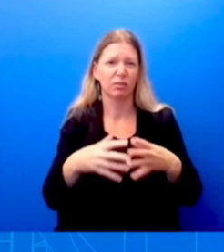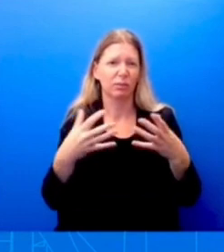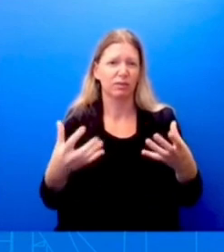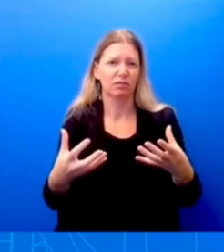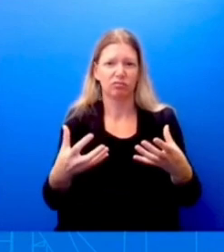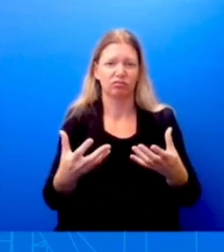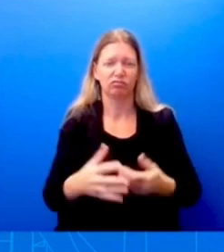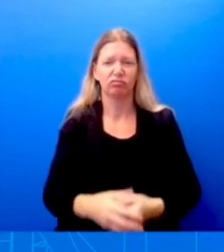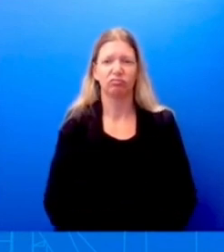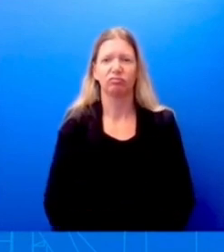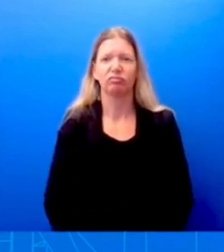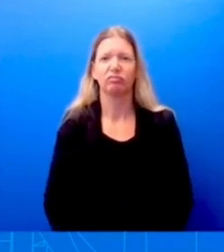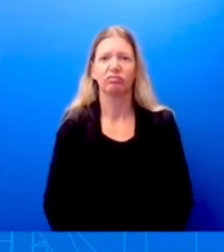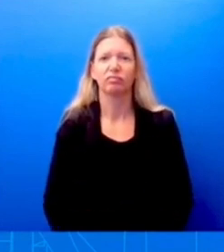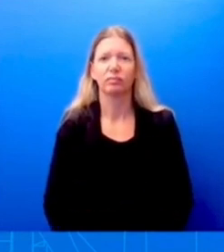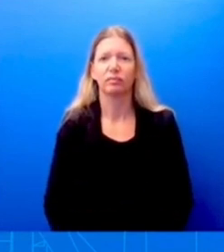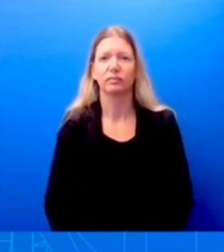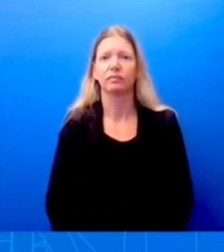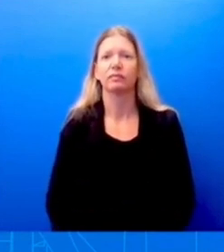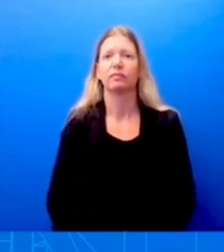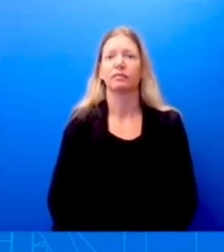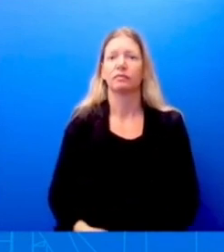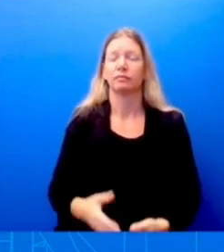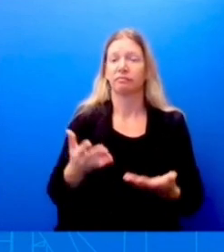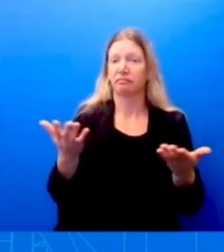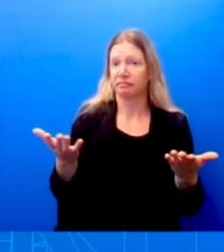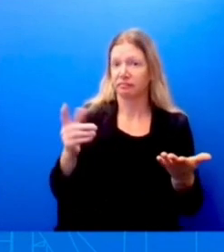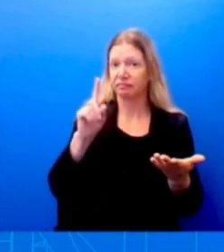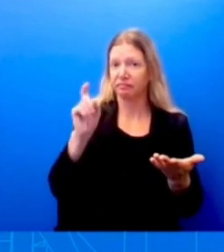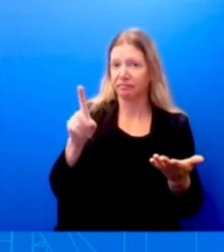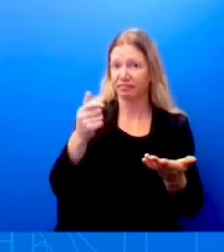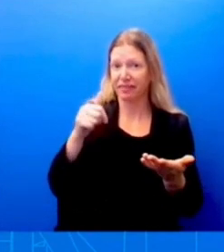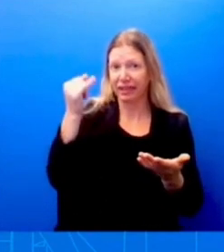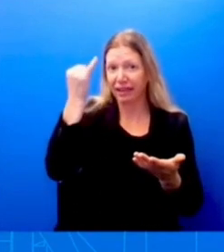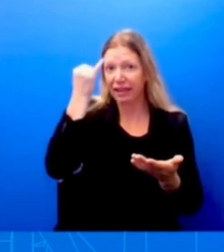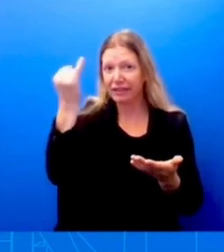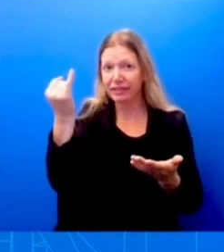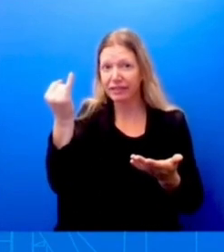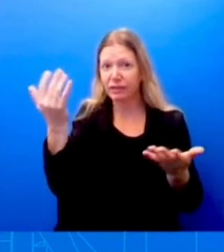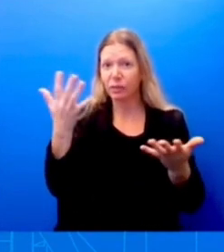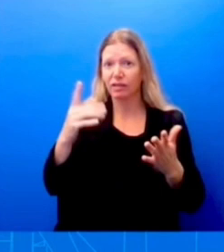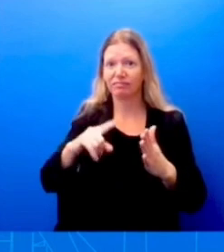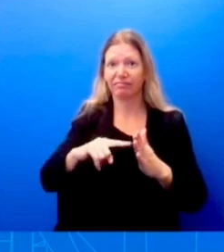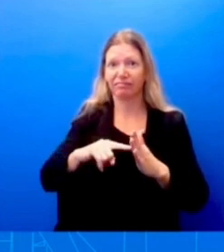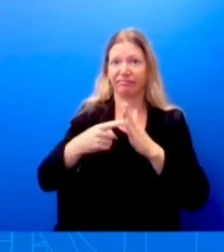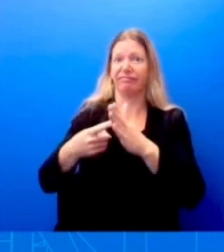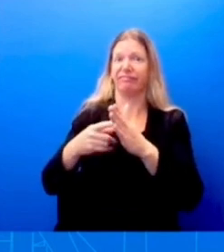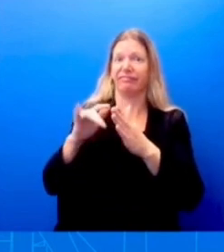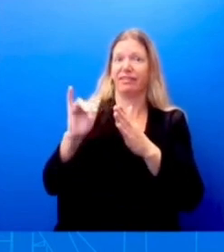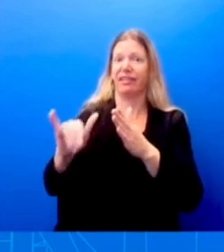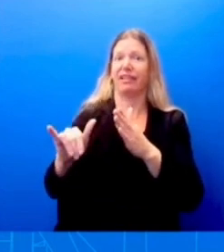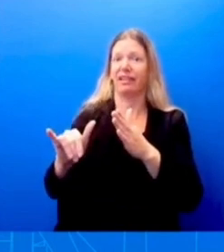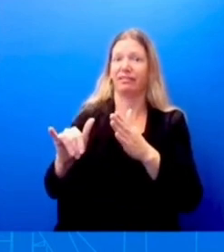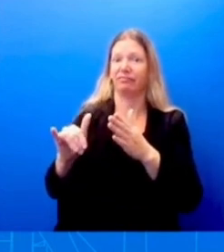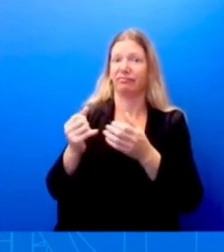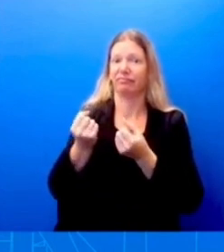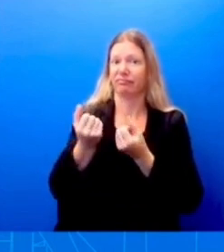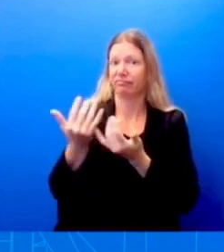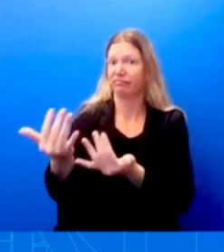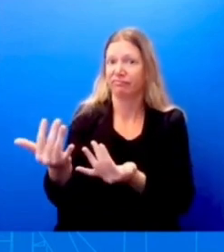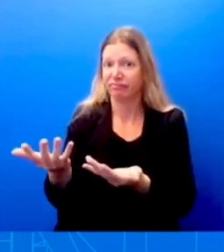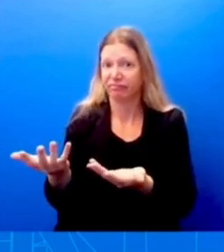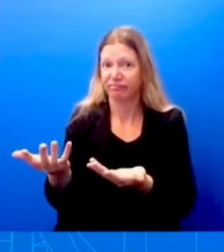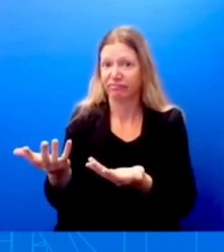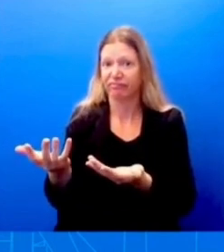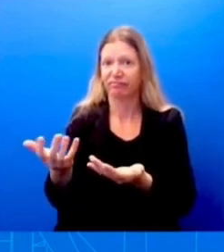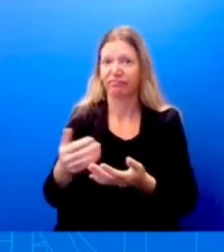Purgosian's plane? So, look, a couple of things on that. I know that folks have had questions on